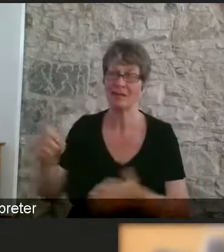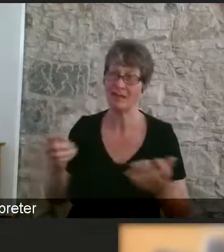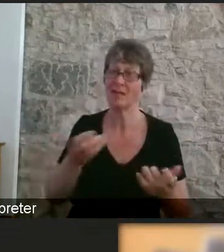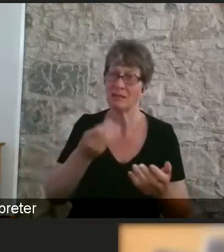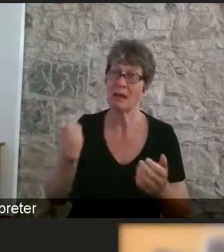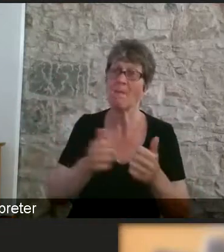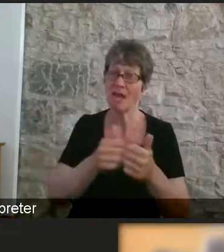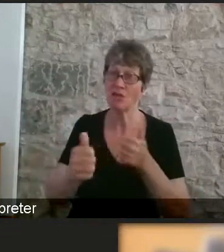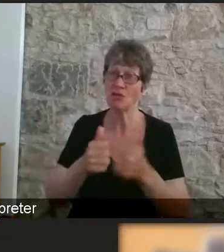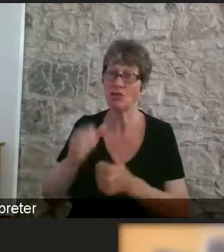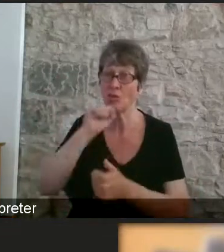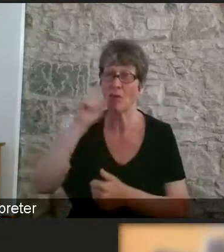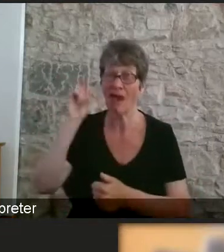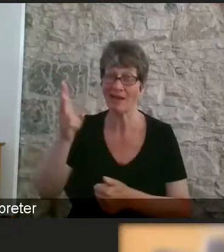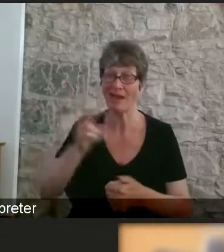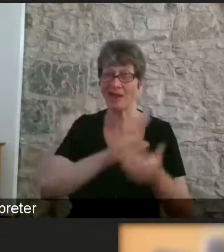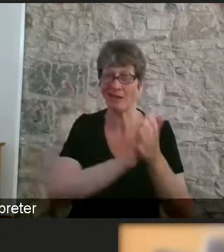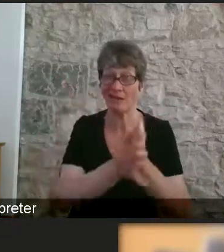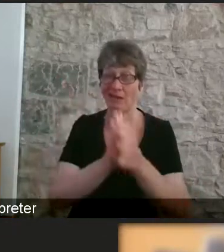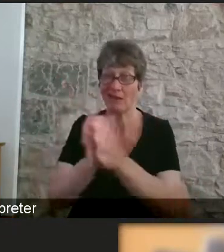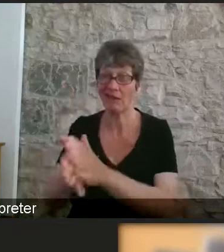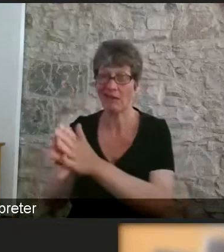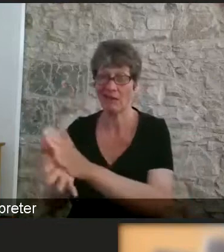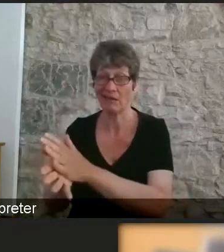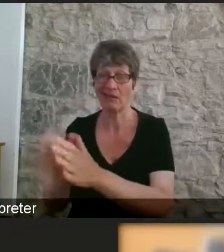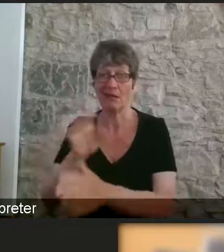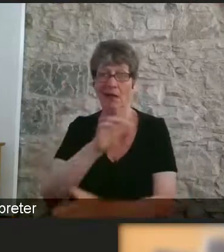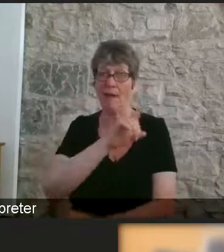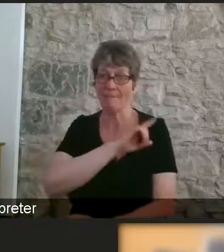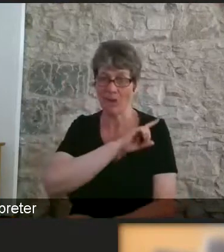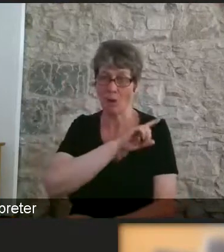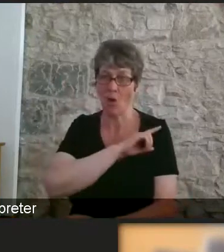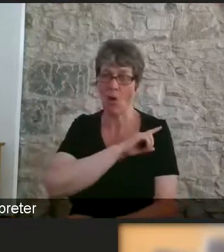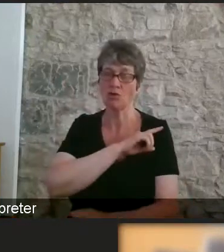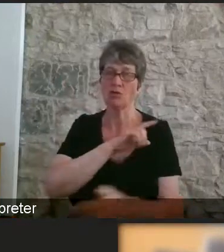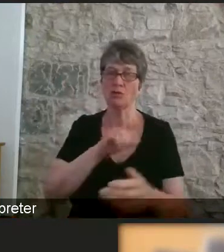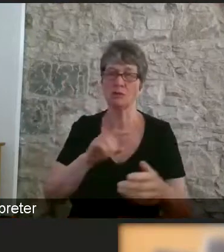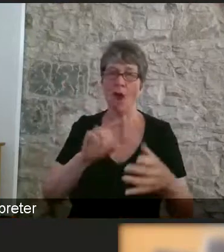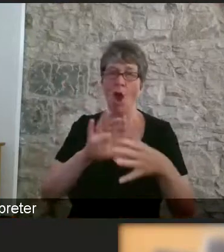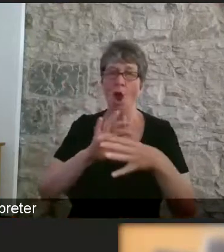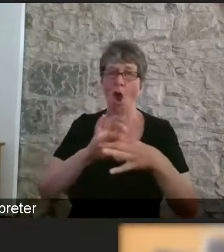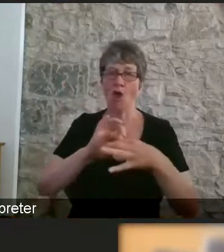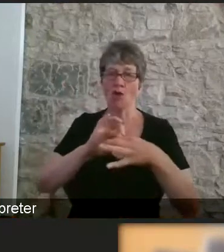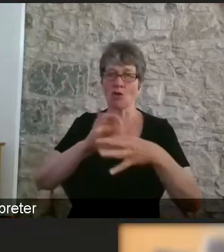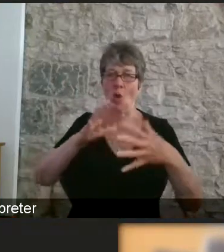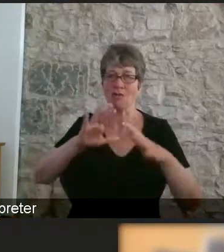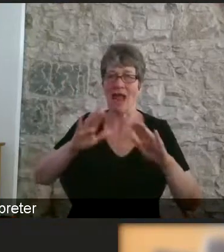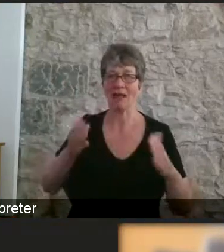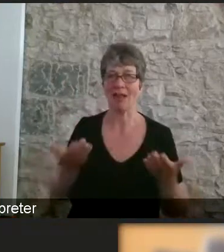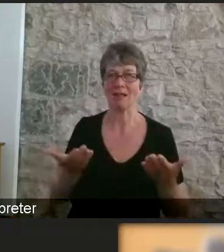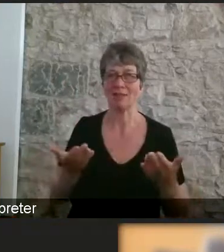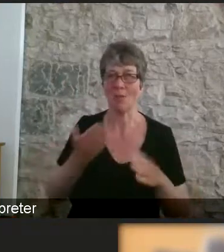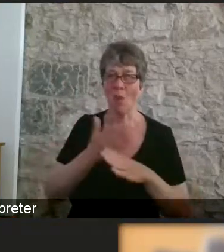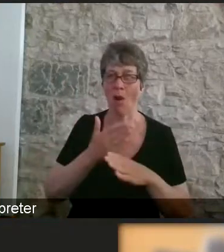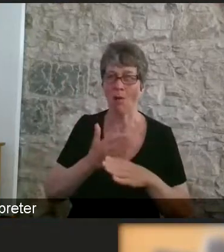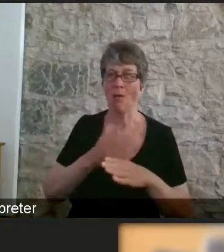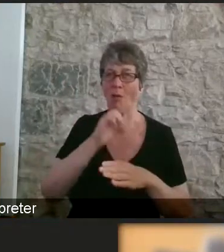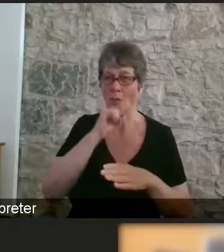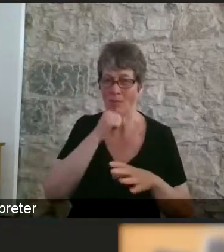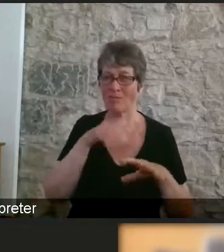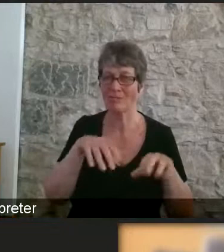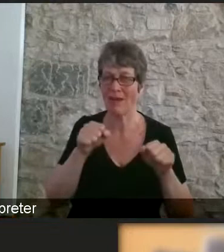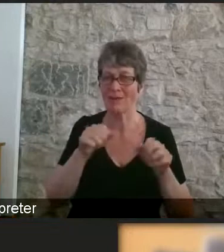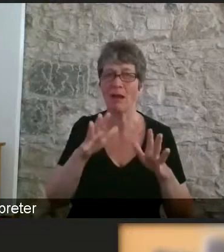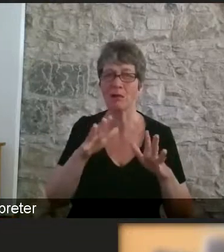because the contactless nature of work will kick in and we want to introduce more self-service type products and